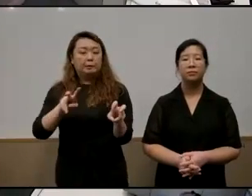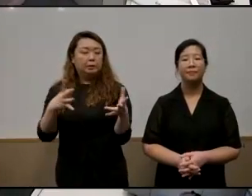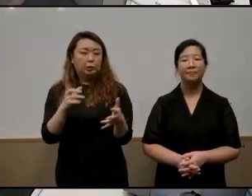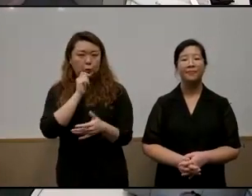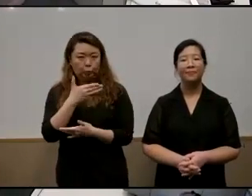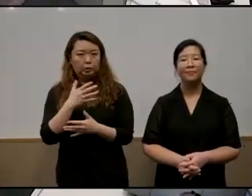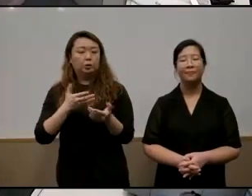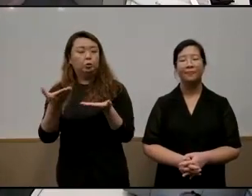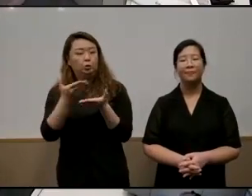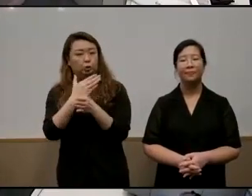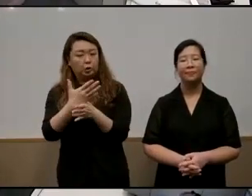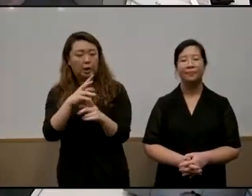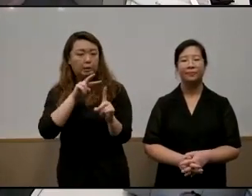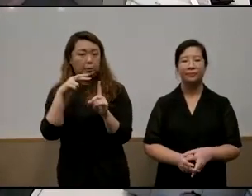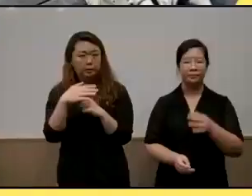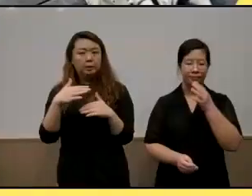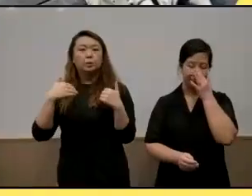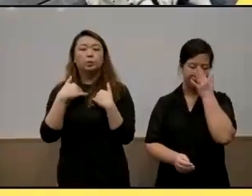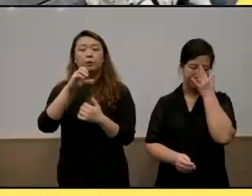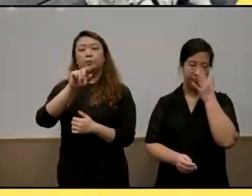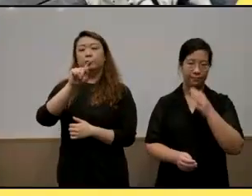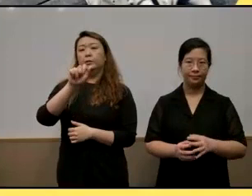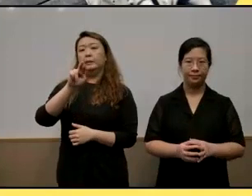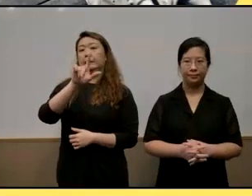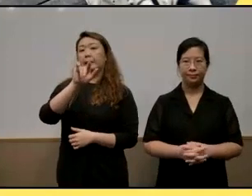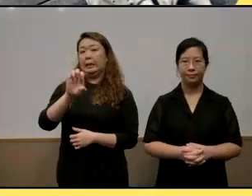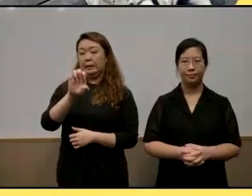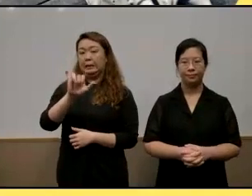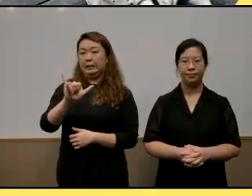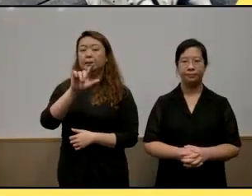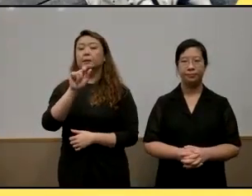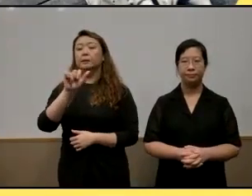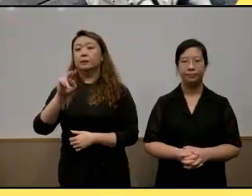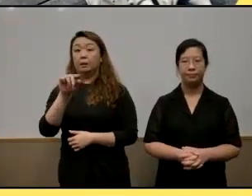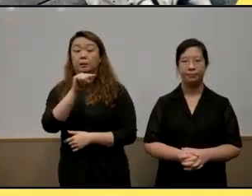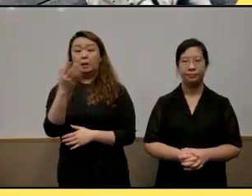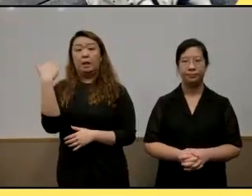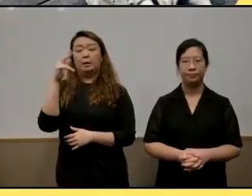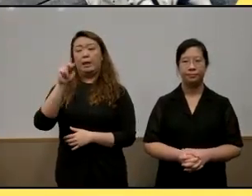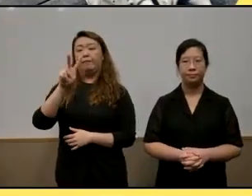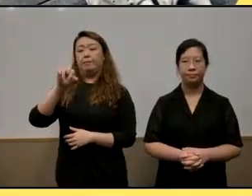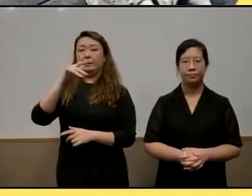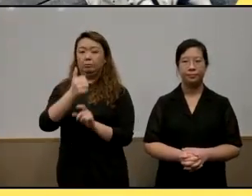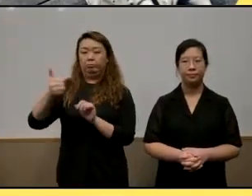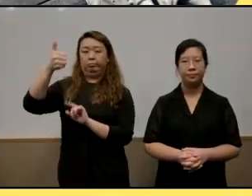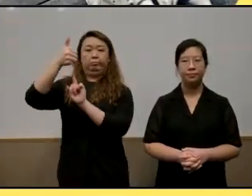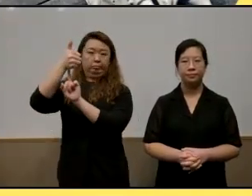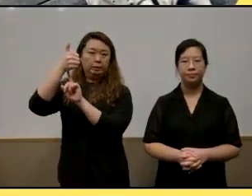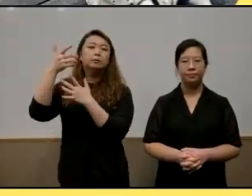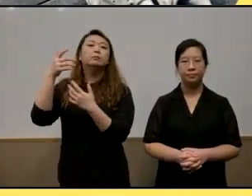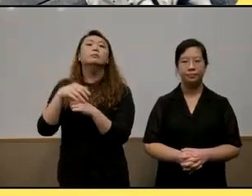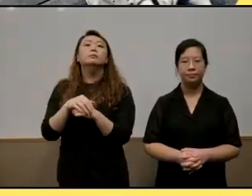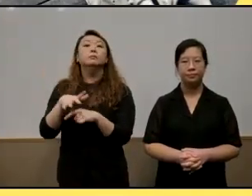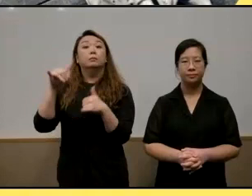to share his perspectives we have mr stanley tan he is formerly the chair of the nvpc the national volunteer and philanthropic